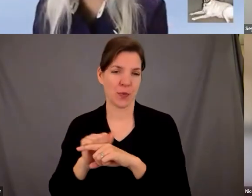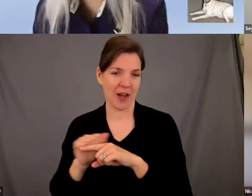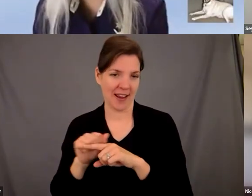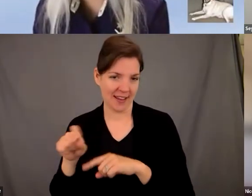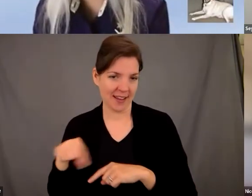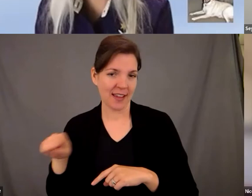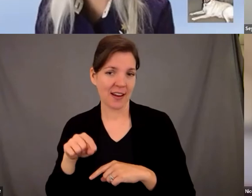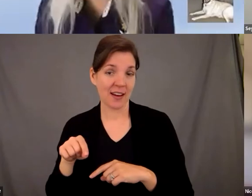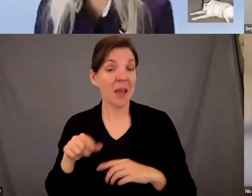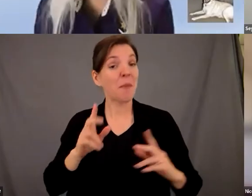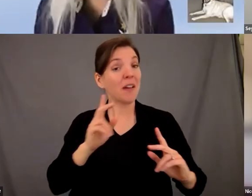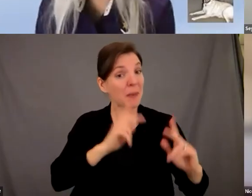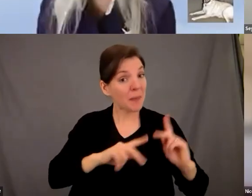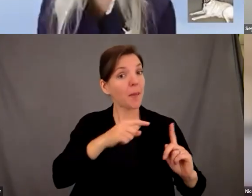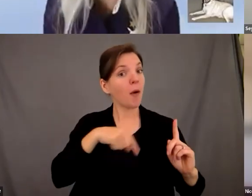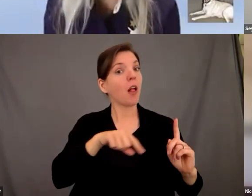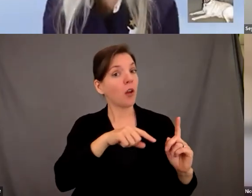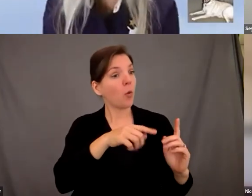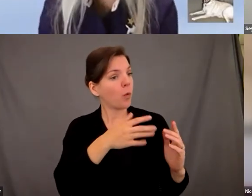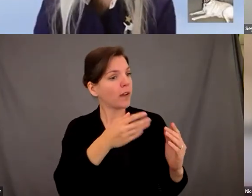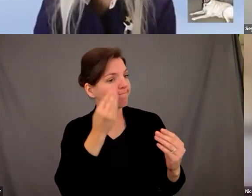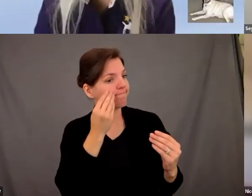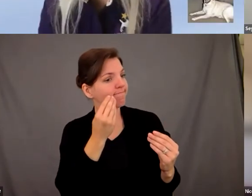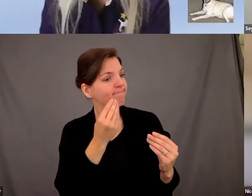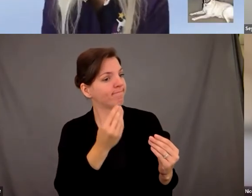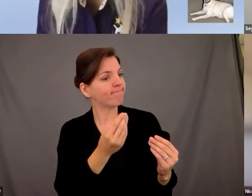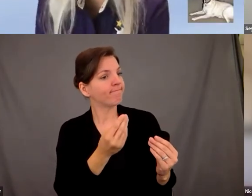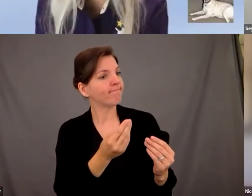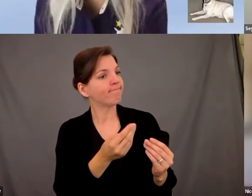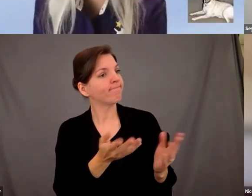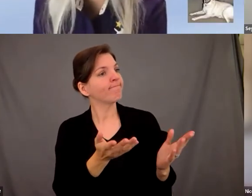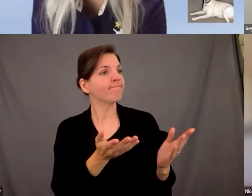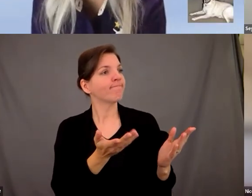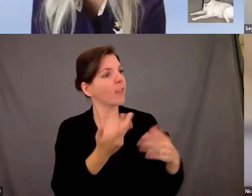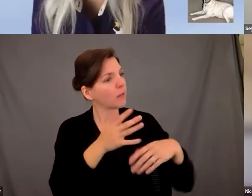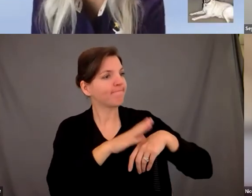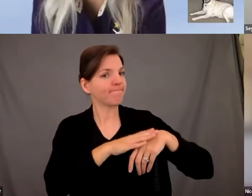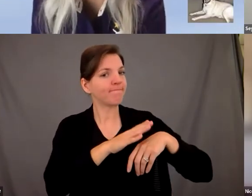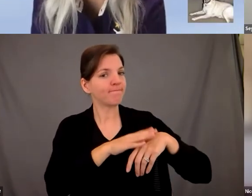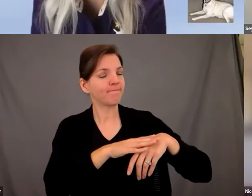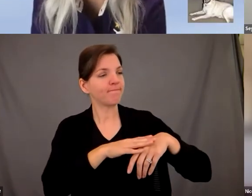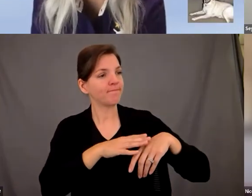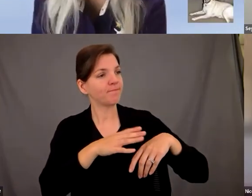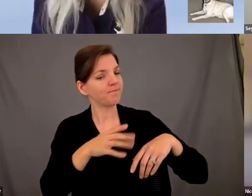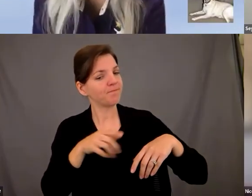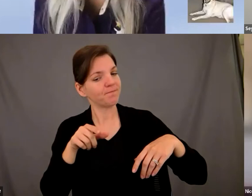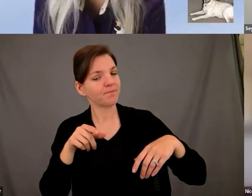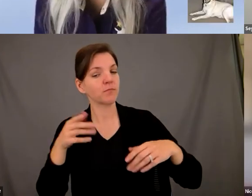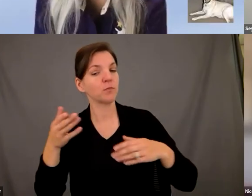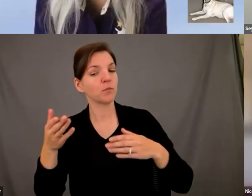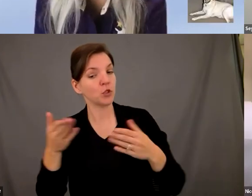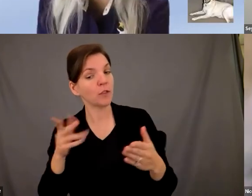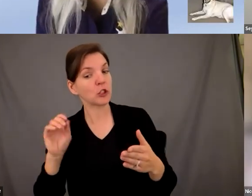recipients we caution just because you get a service service dog as with